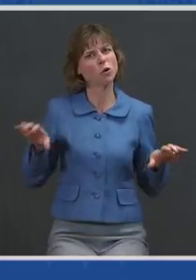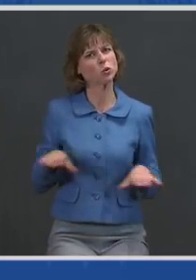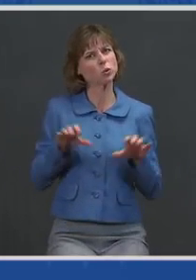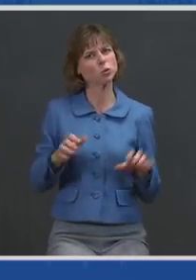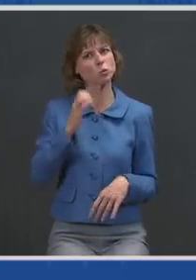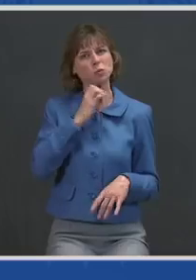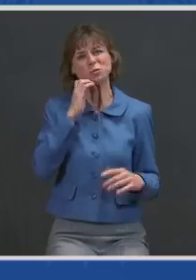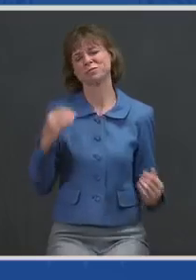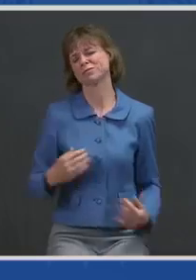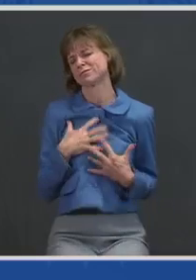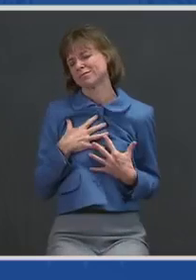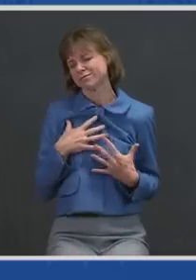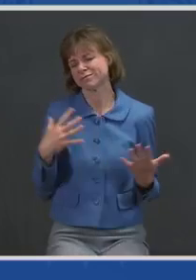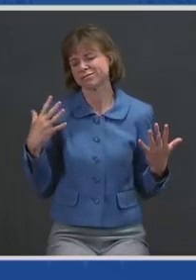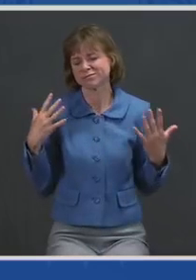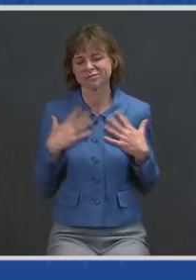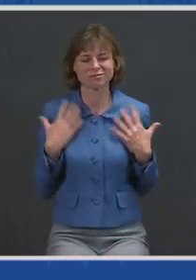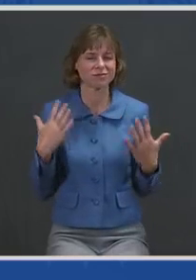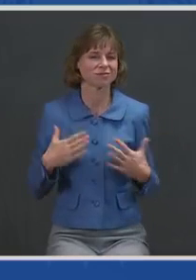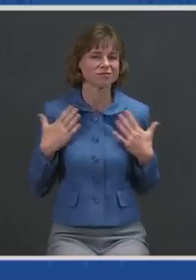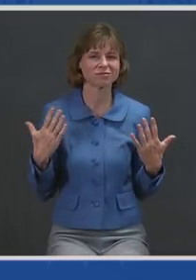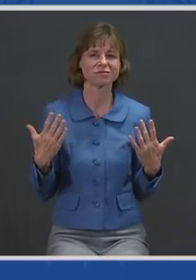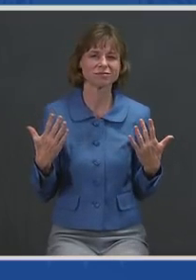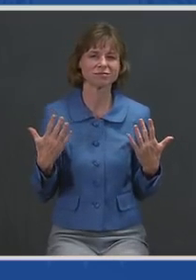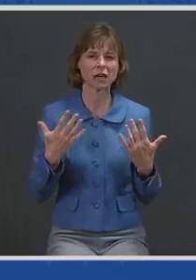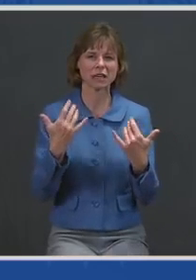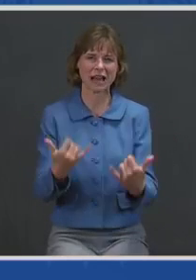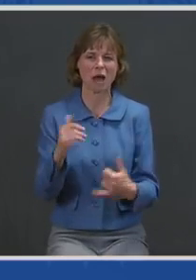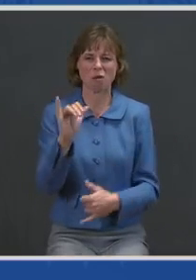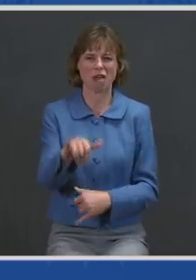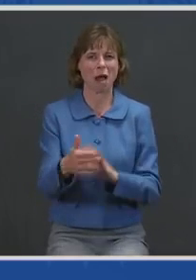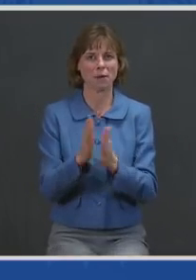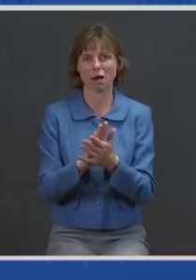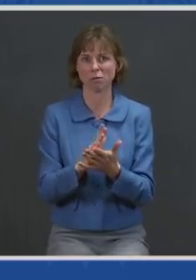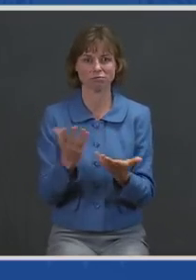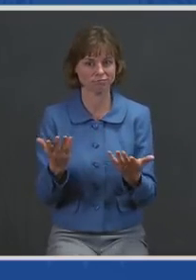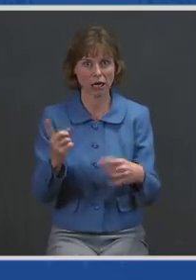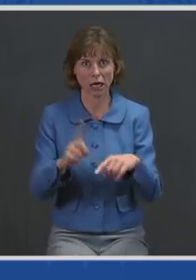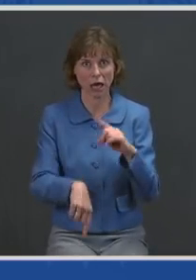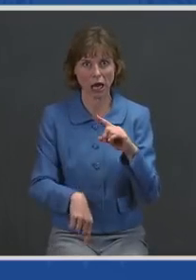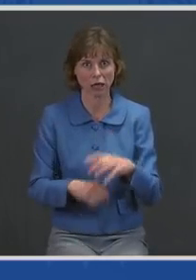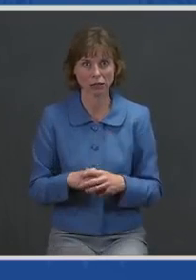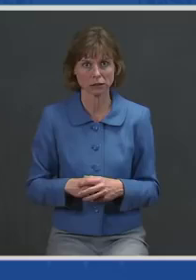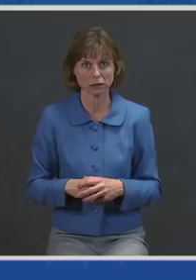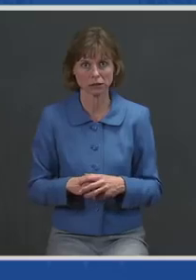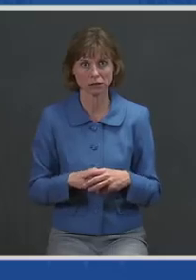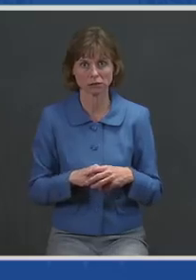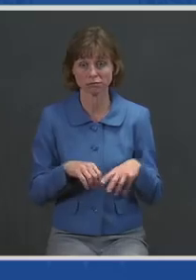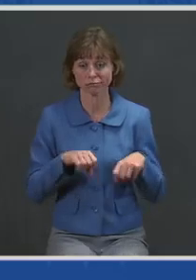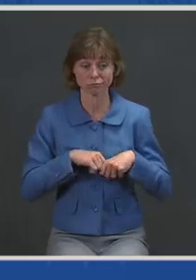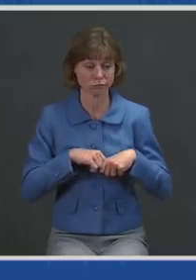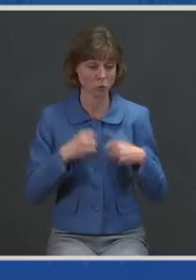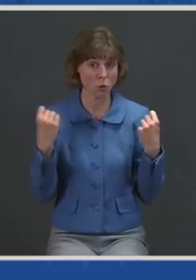us with joy have become things we couldn't do and broke our hearts.